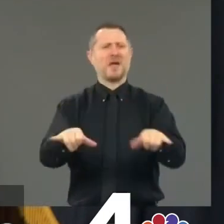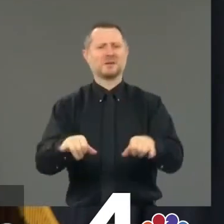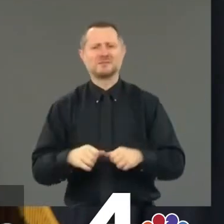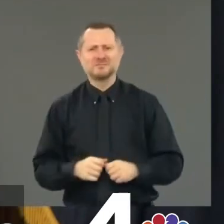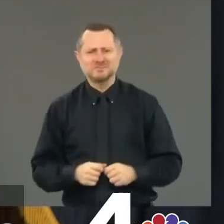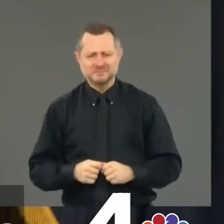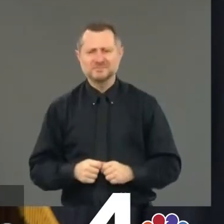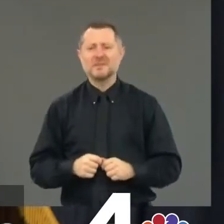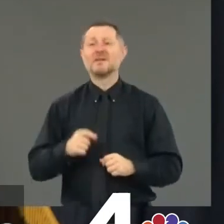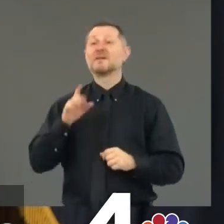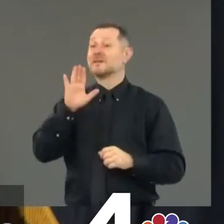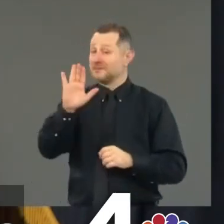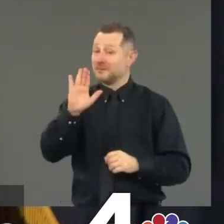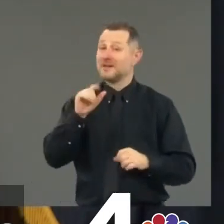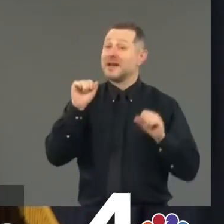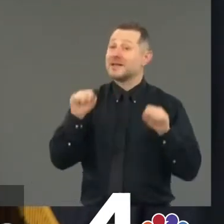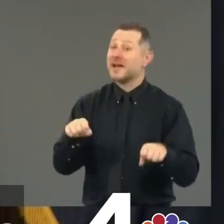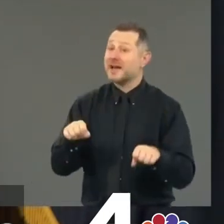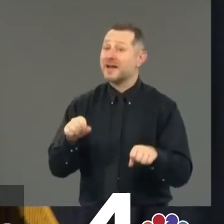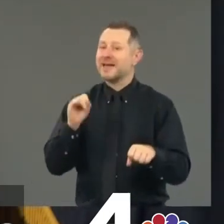If we are smart together.